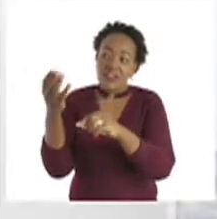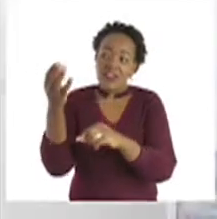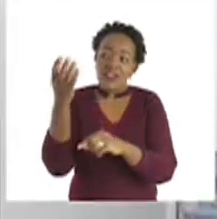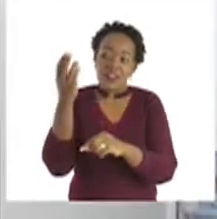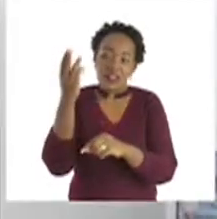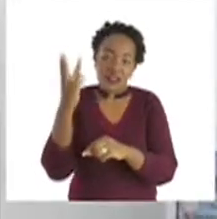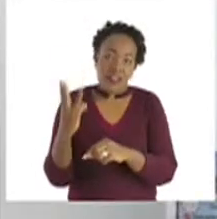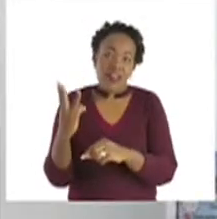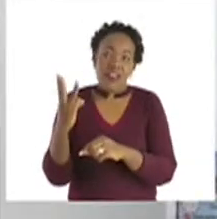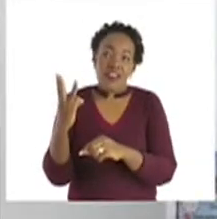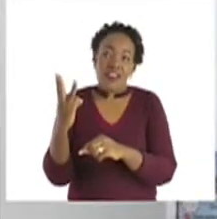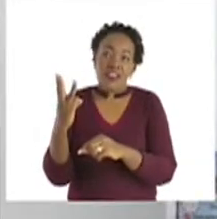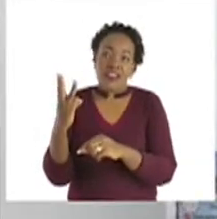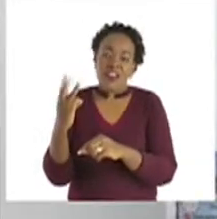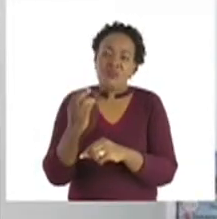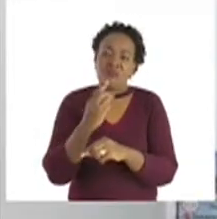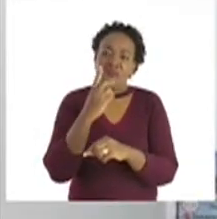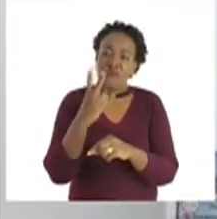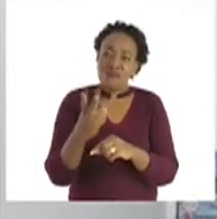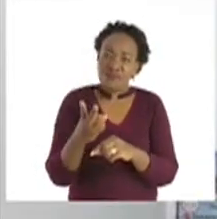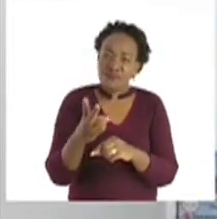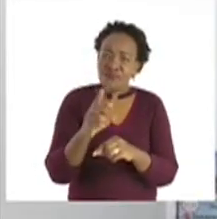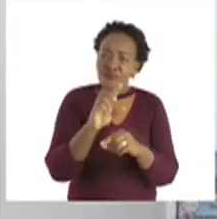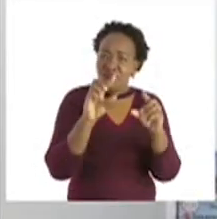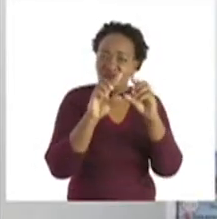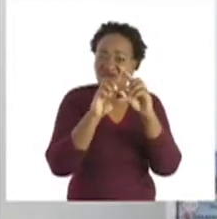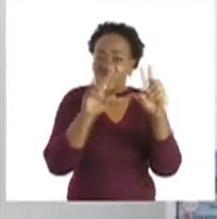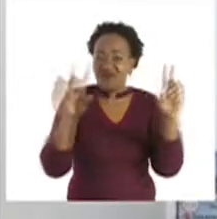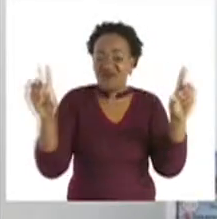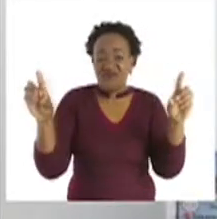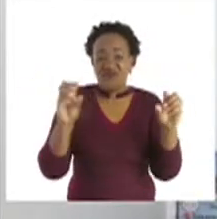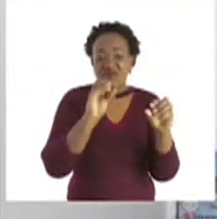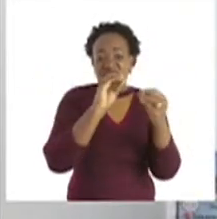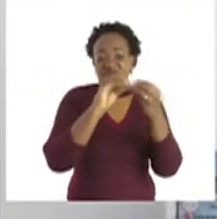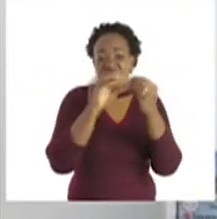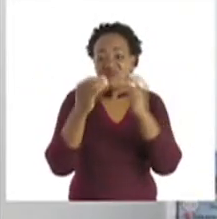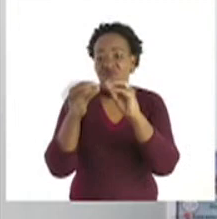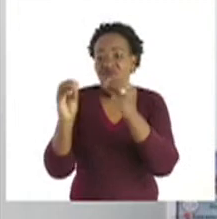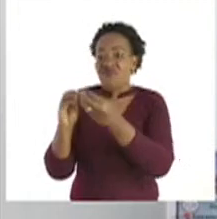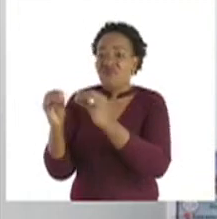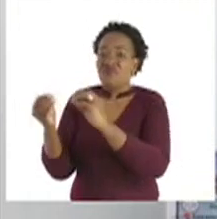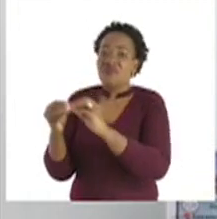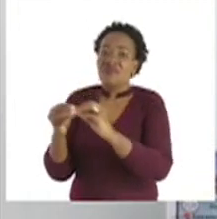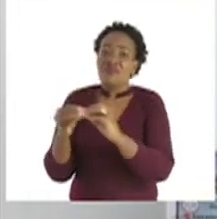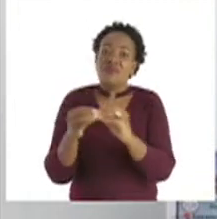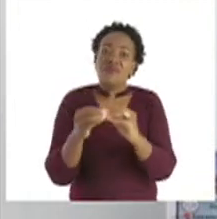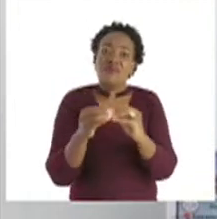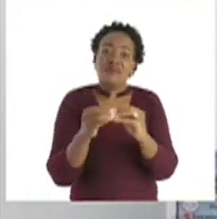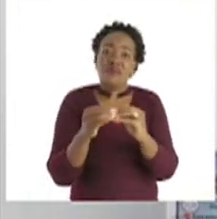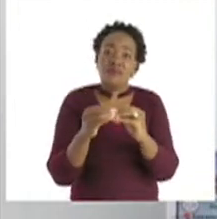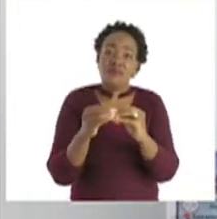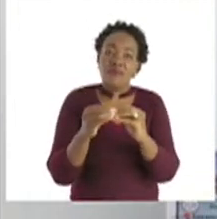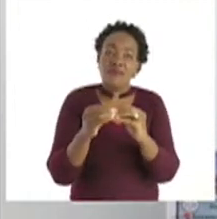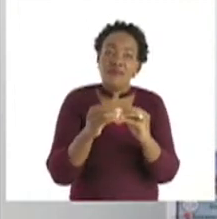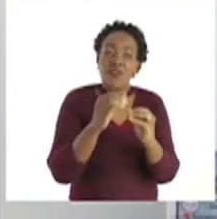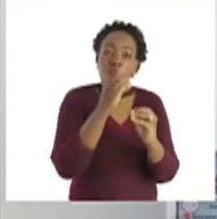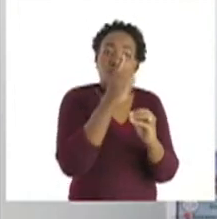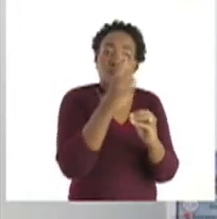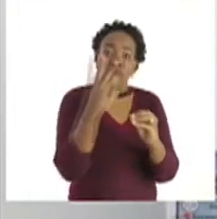if you look at these numbers, you can see that they are counting backwards.